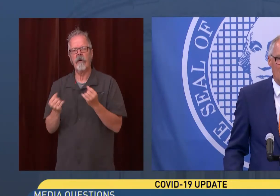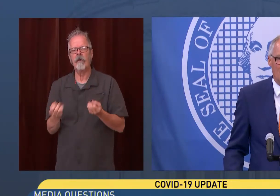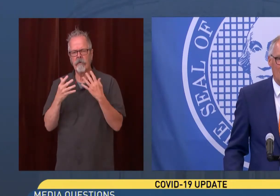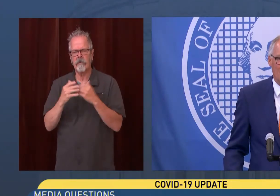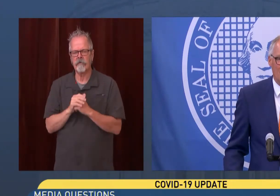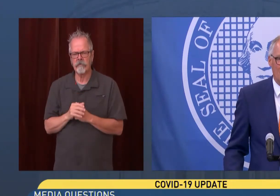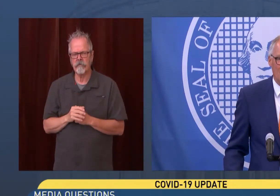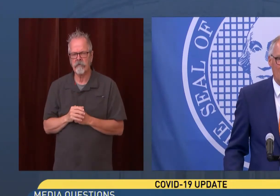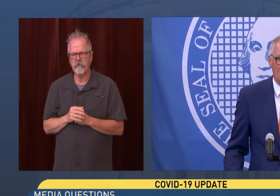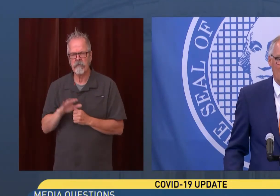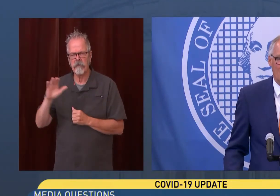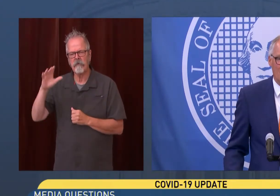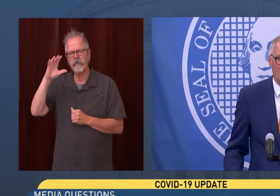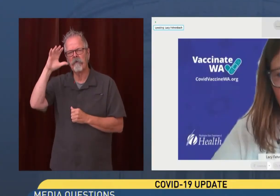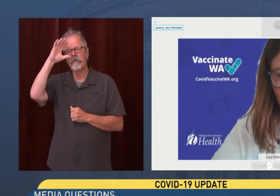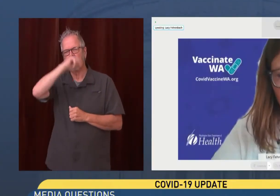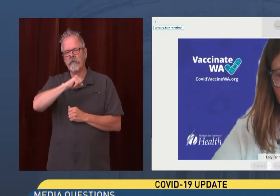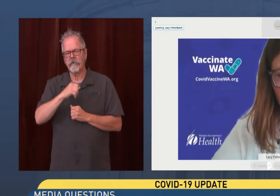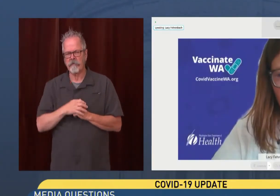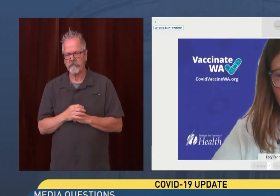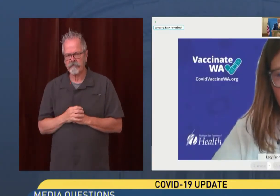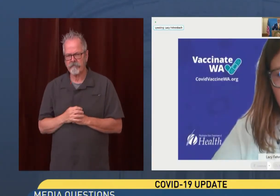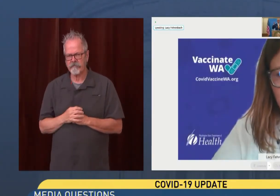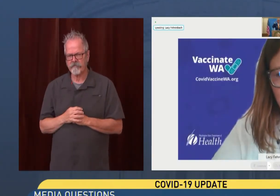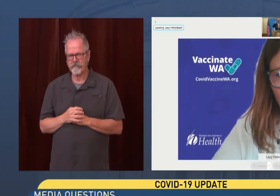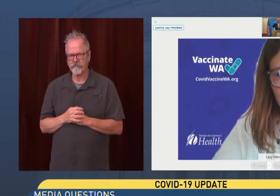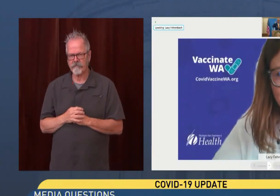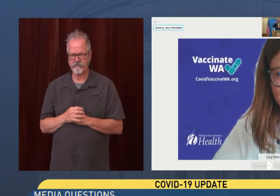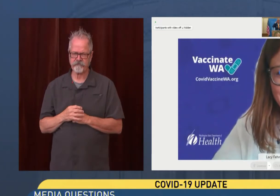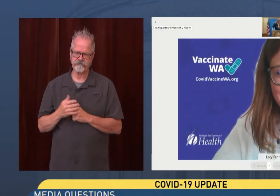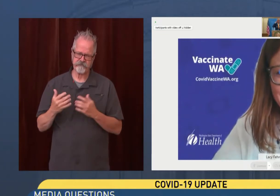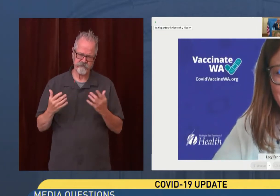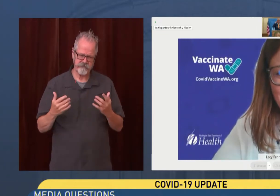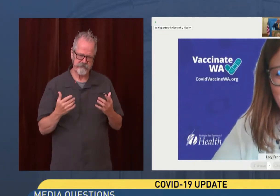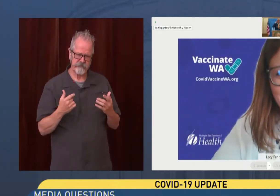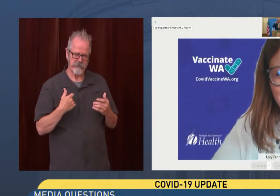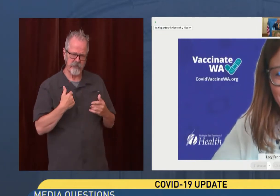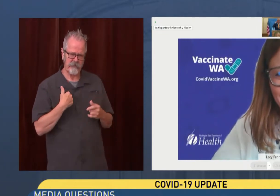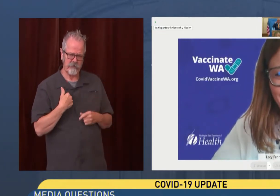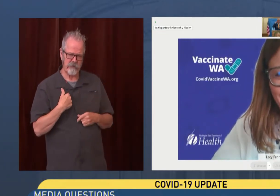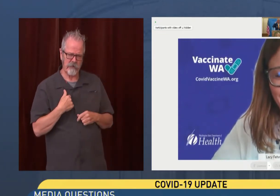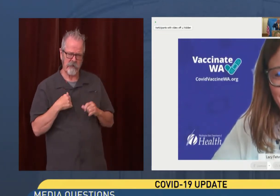I can pull that for you in a moment.